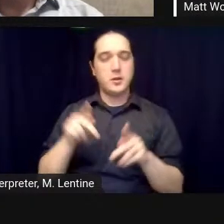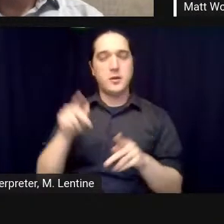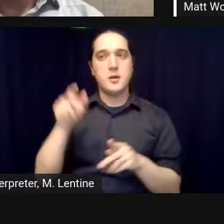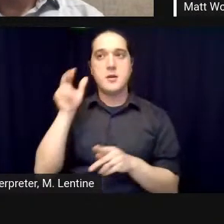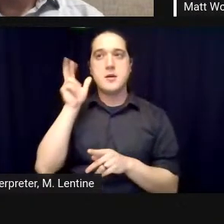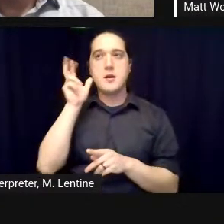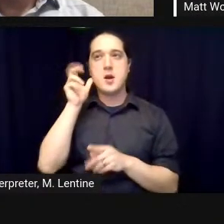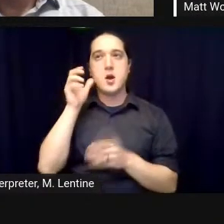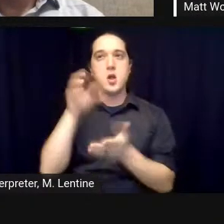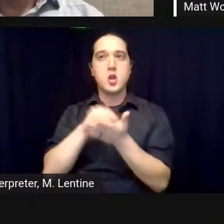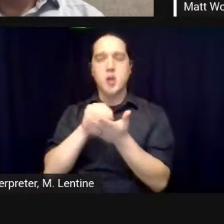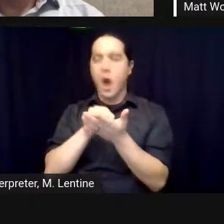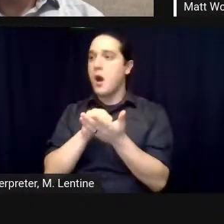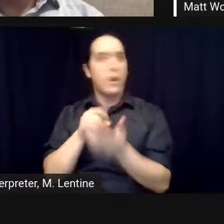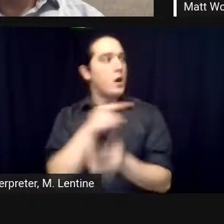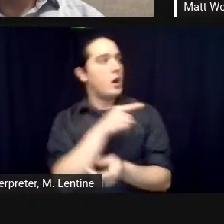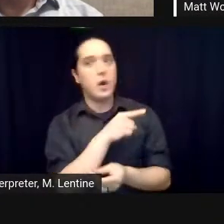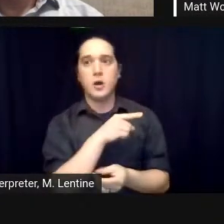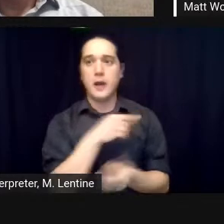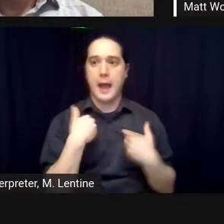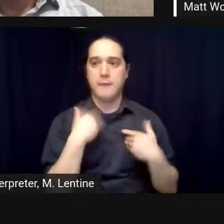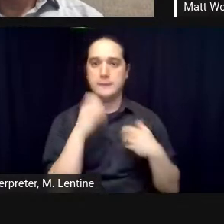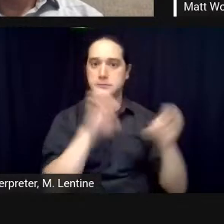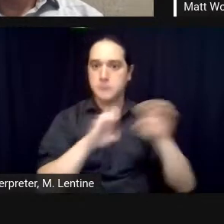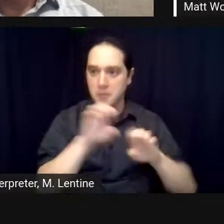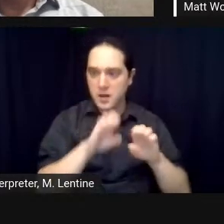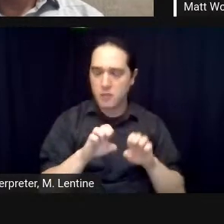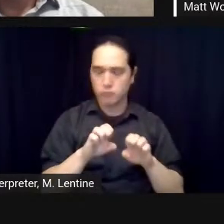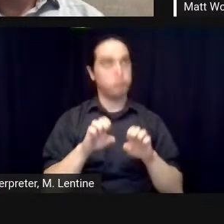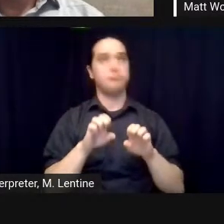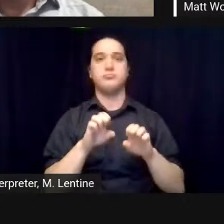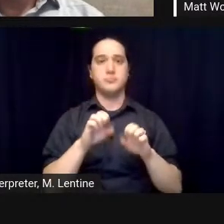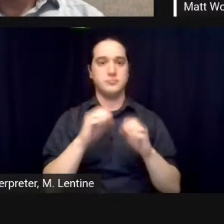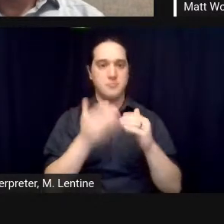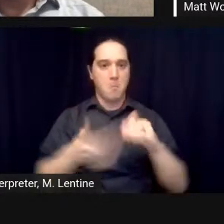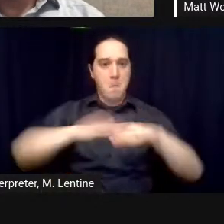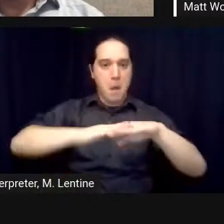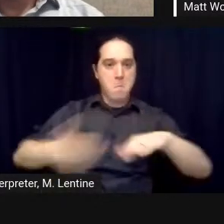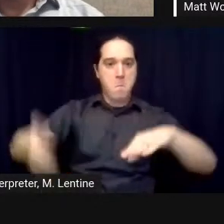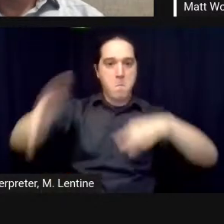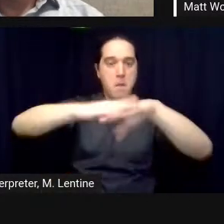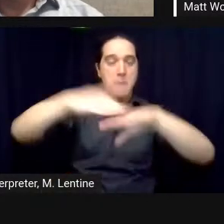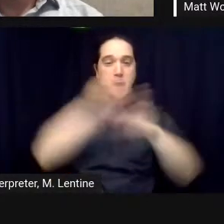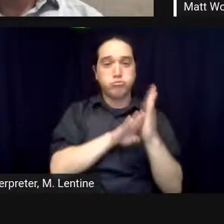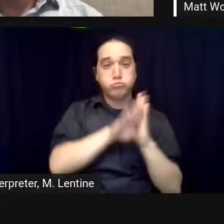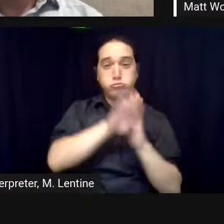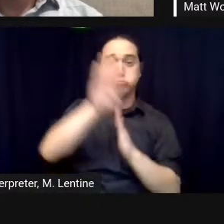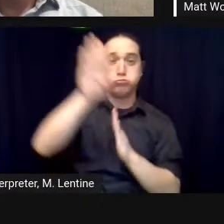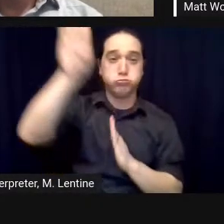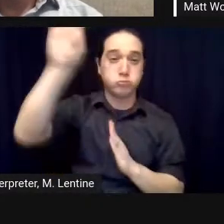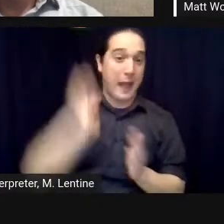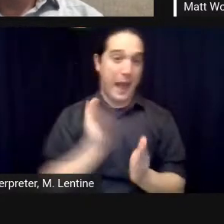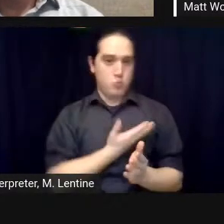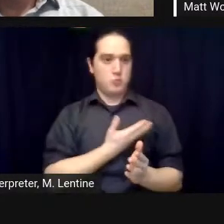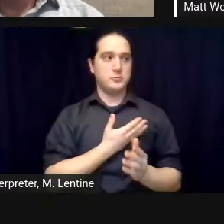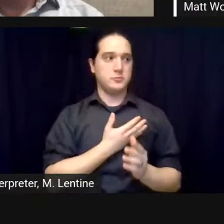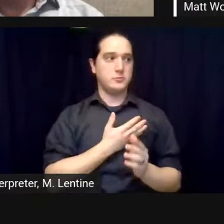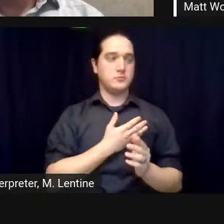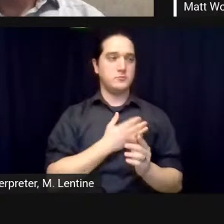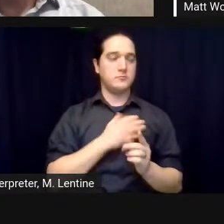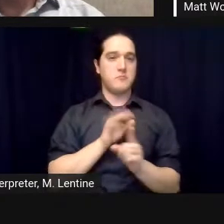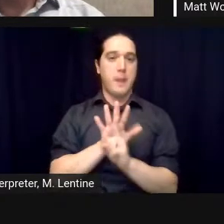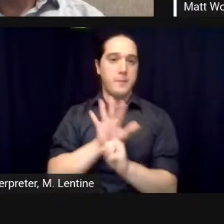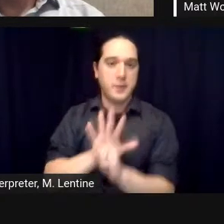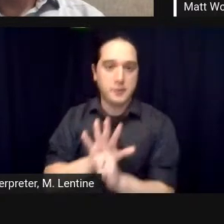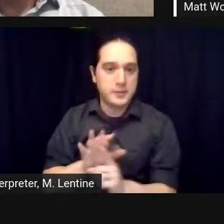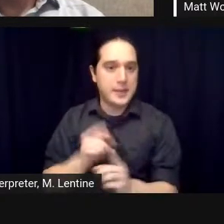minds around a biosphere and that catapulted us into biosphere education so the images and the story